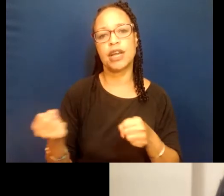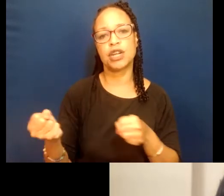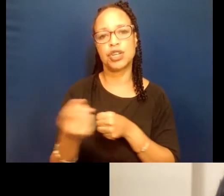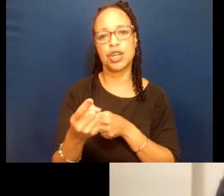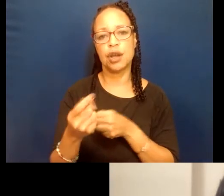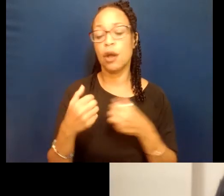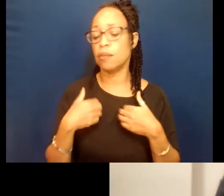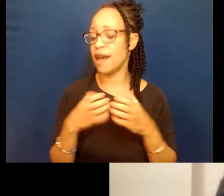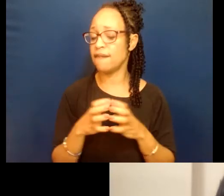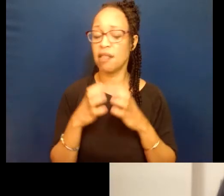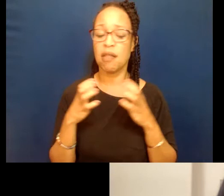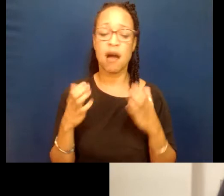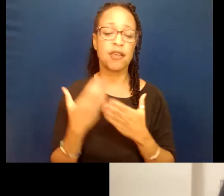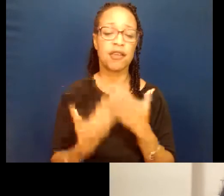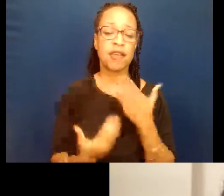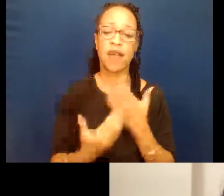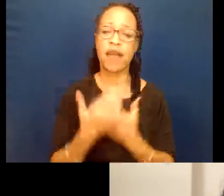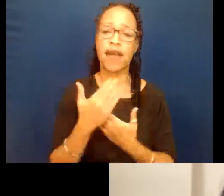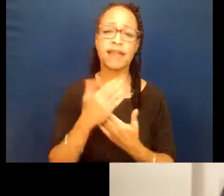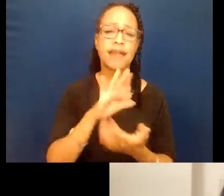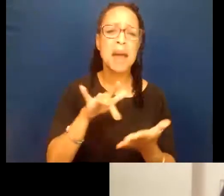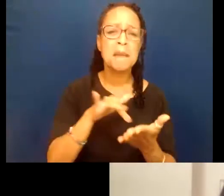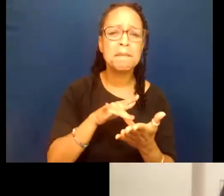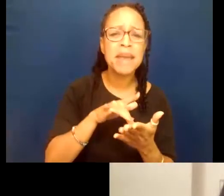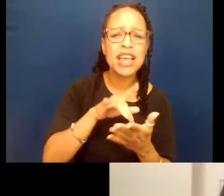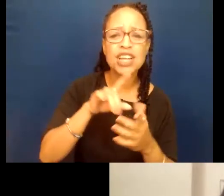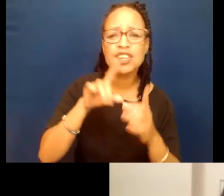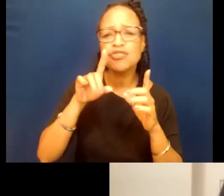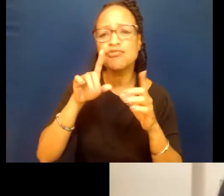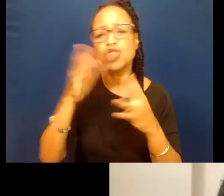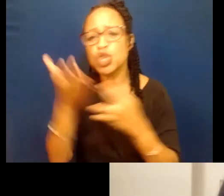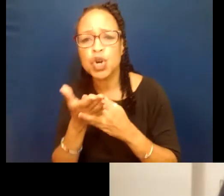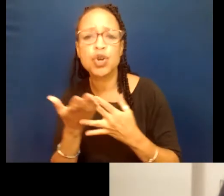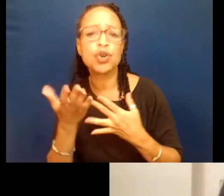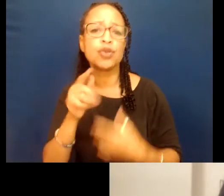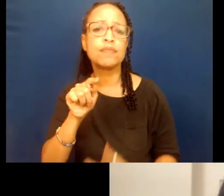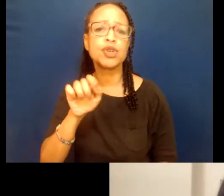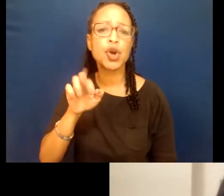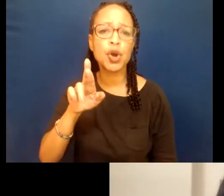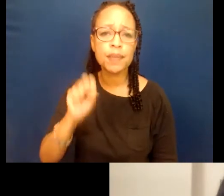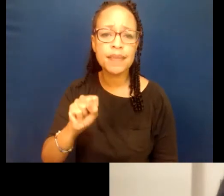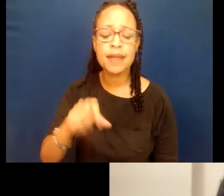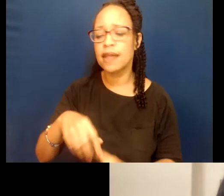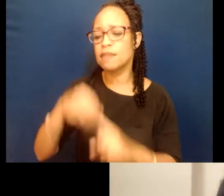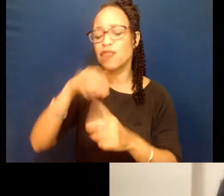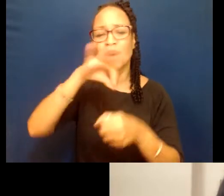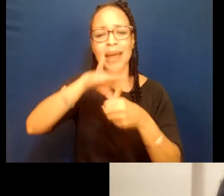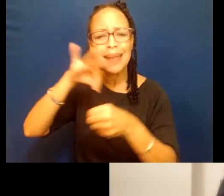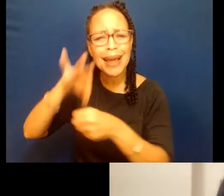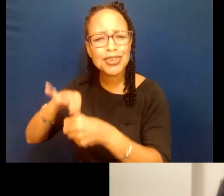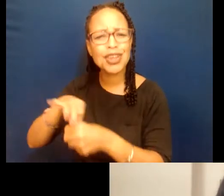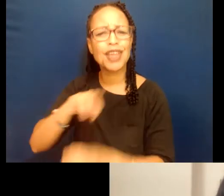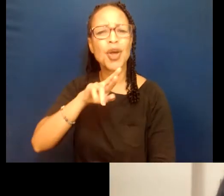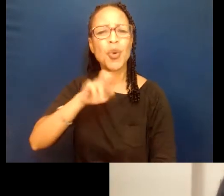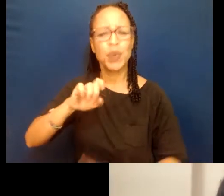lot of on our on our hands. We have midterms. We have special elections coming up. We have redistricting and new